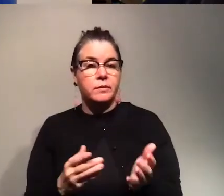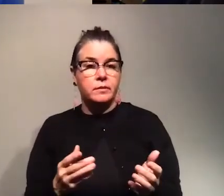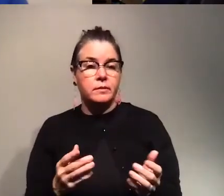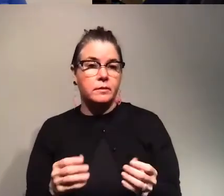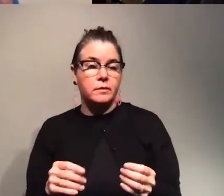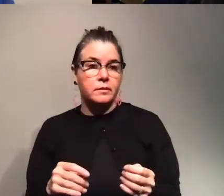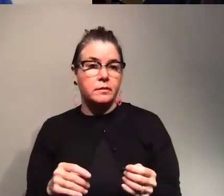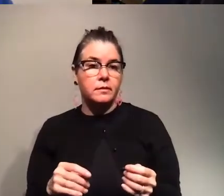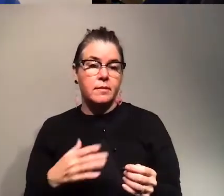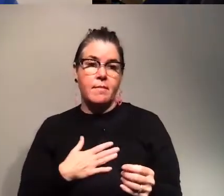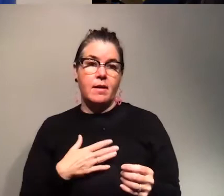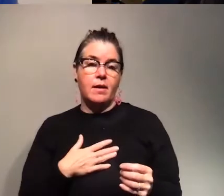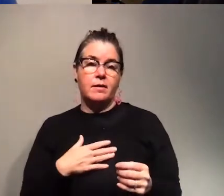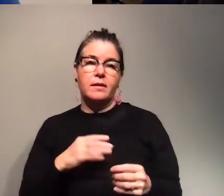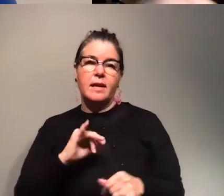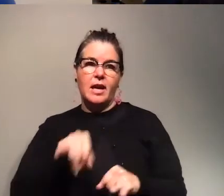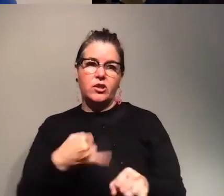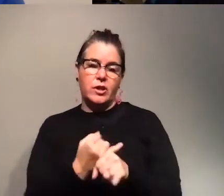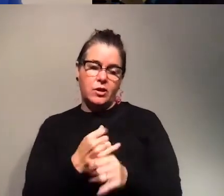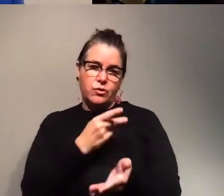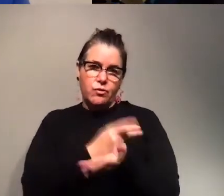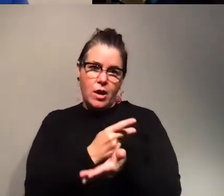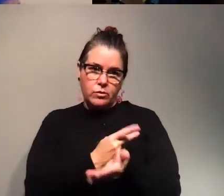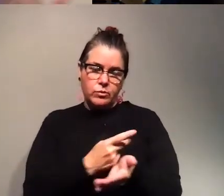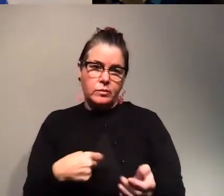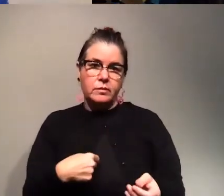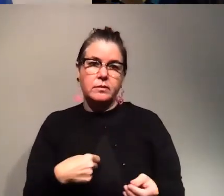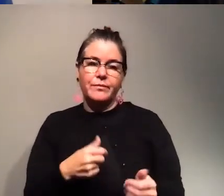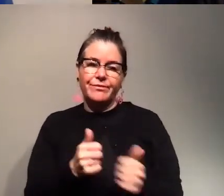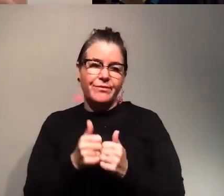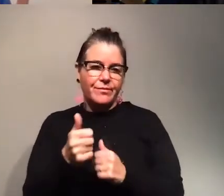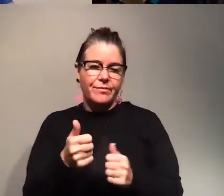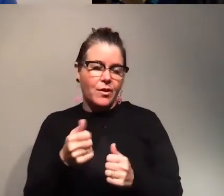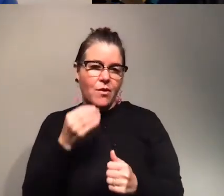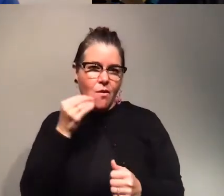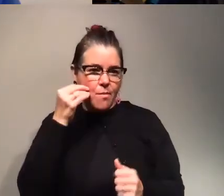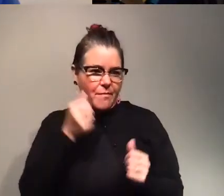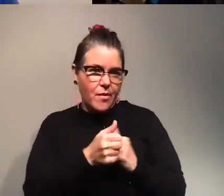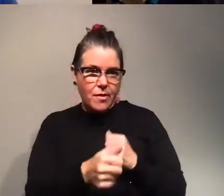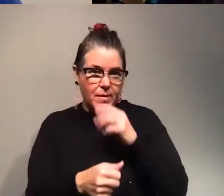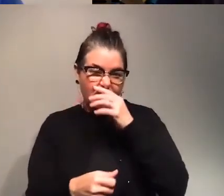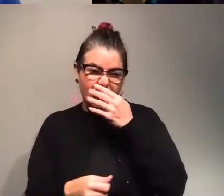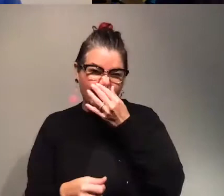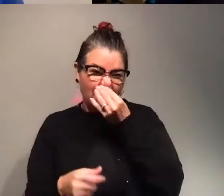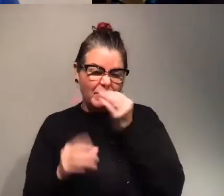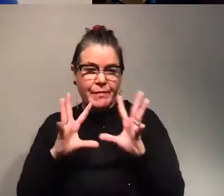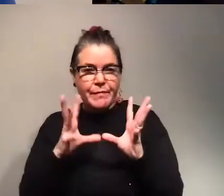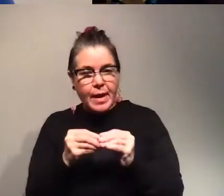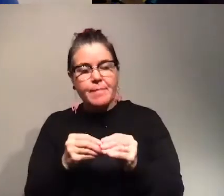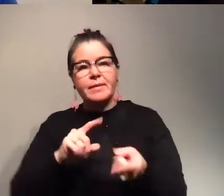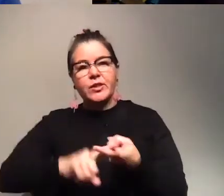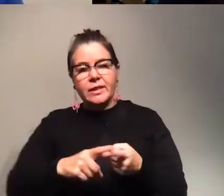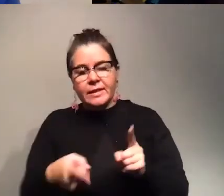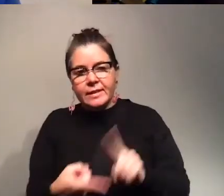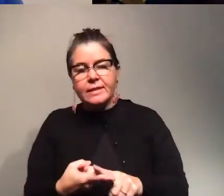in my case of being an international grad student is being far away from home family and you know my friends